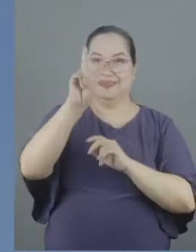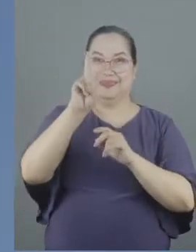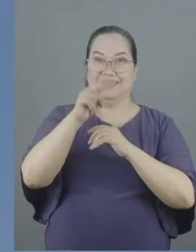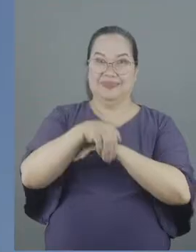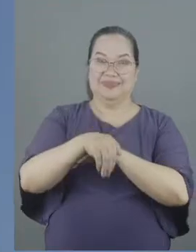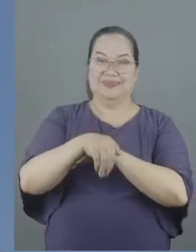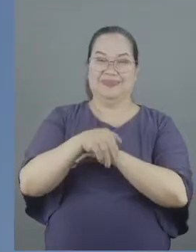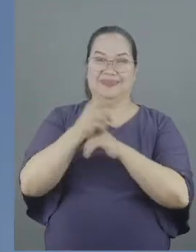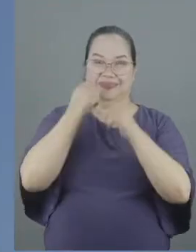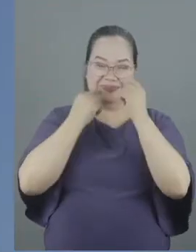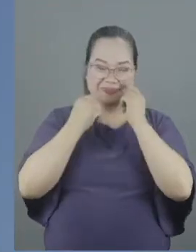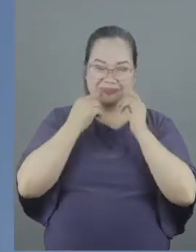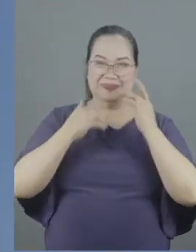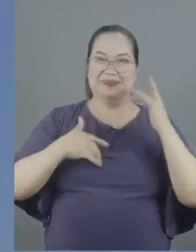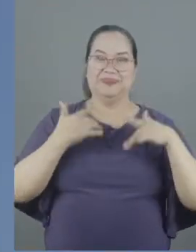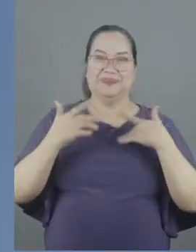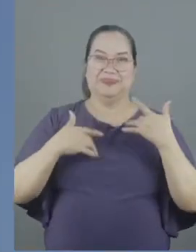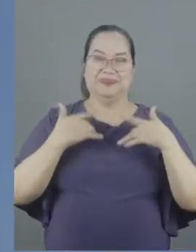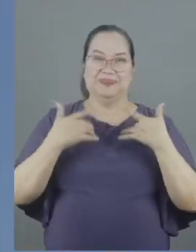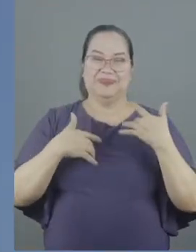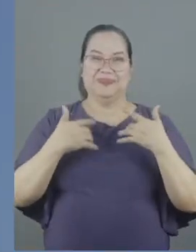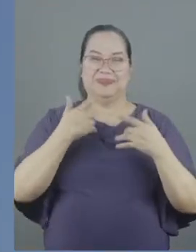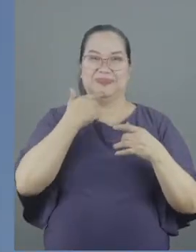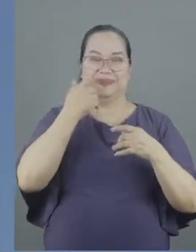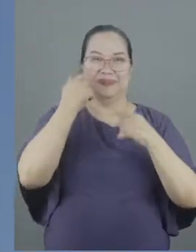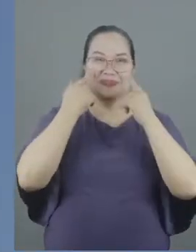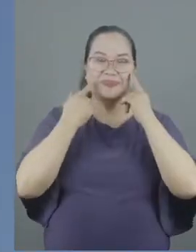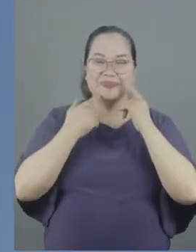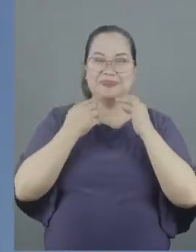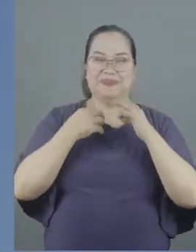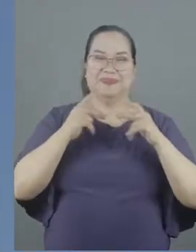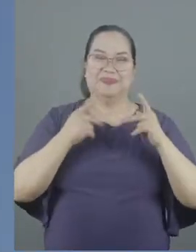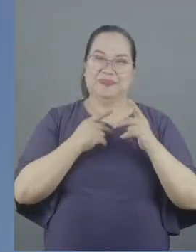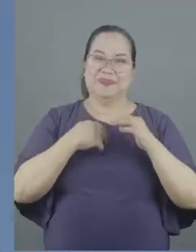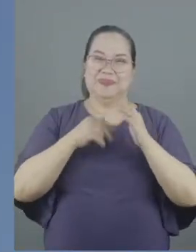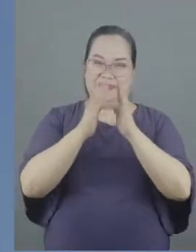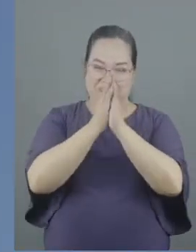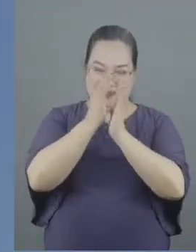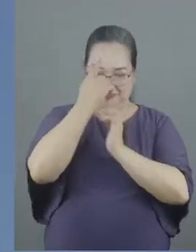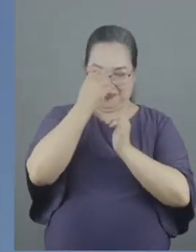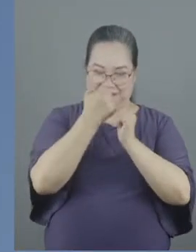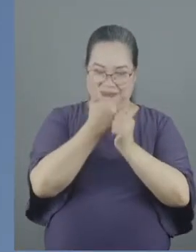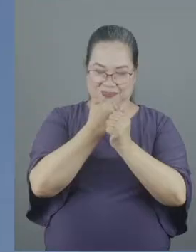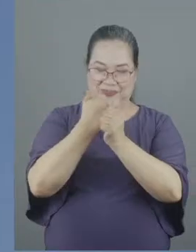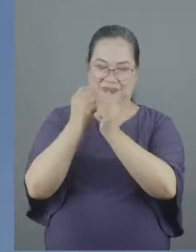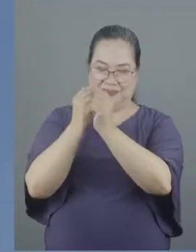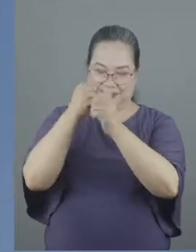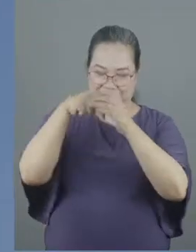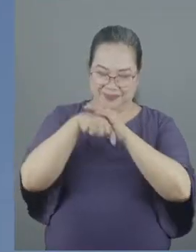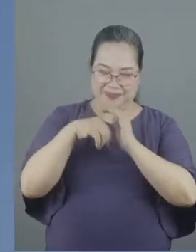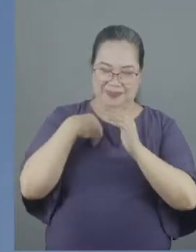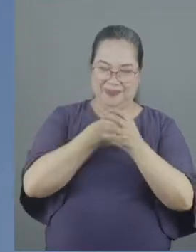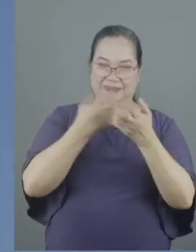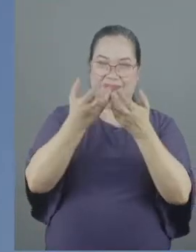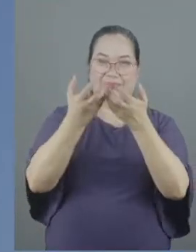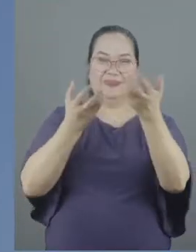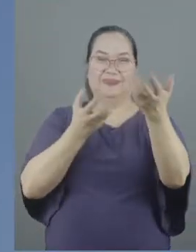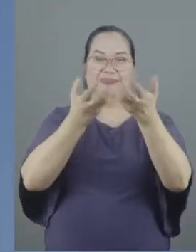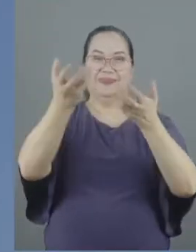with tears of joy and tears of pain, we prayed for one another deeply in our breakout group.